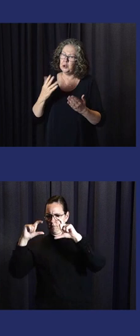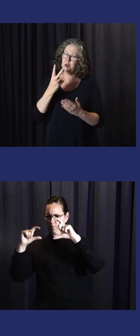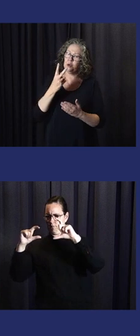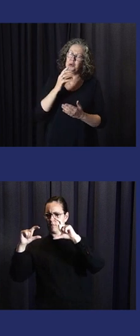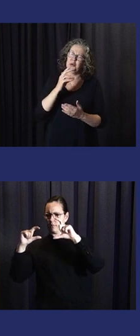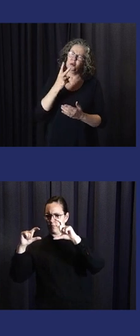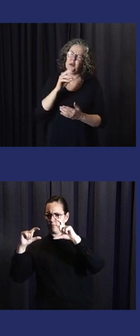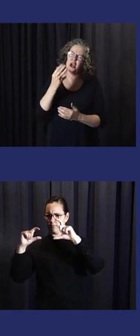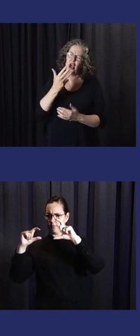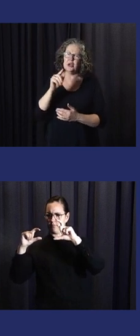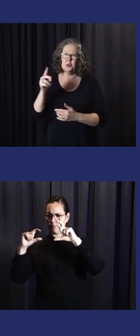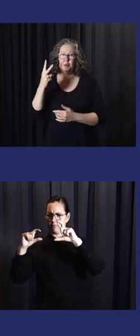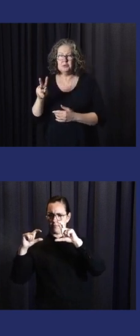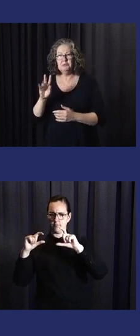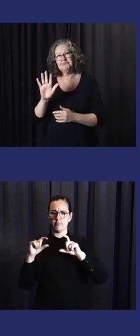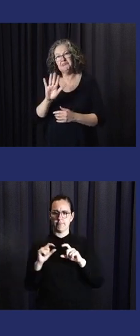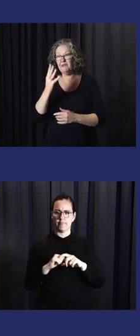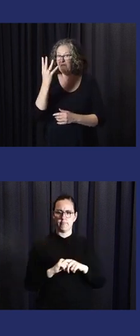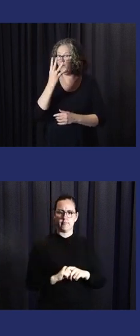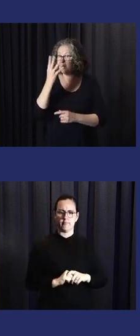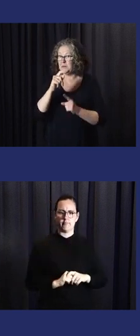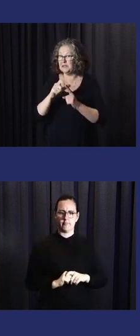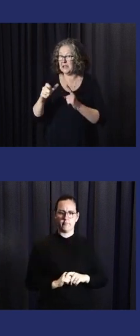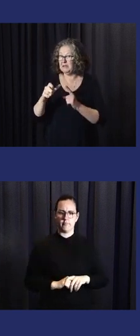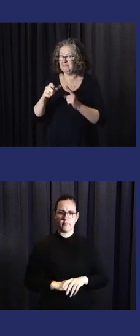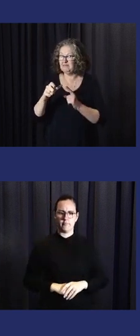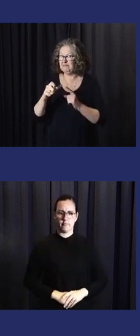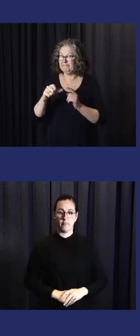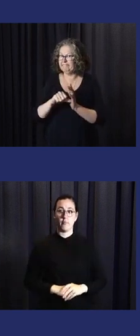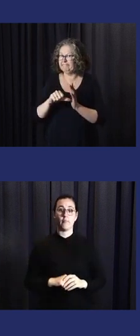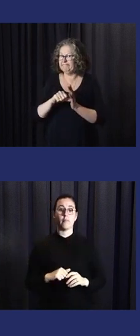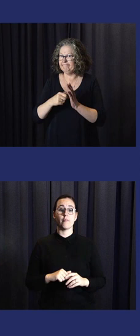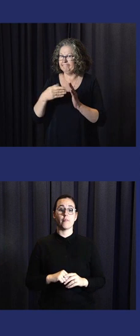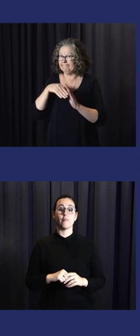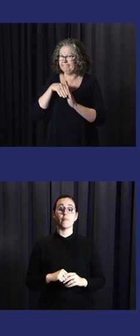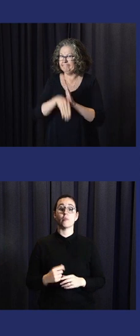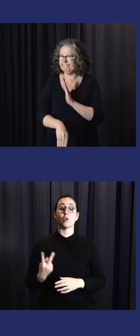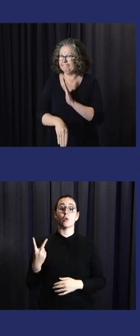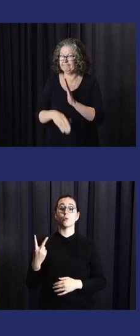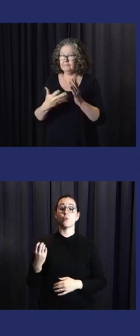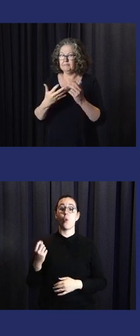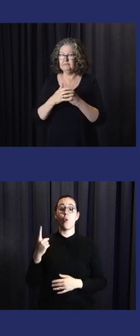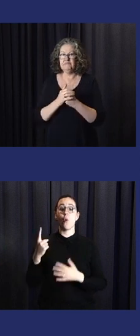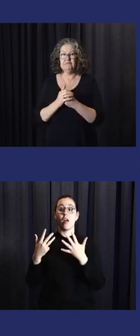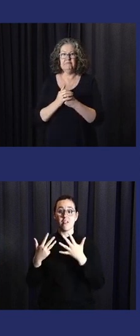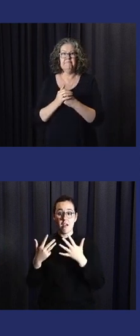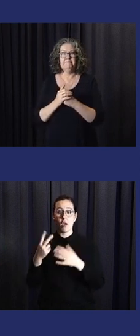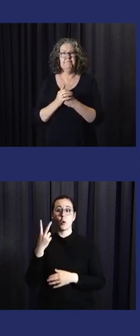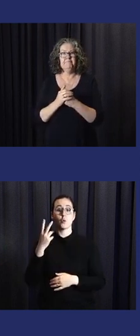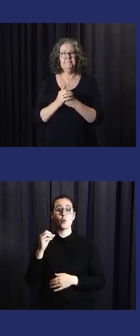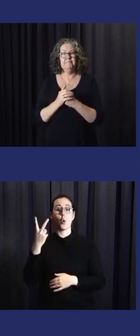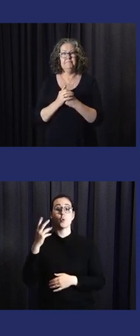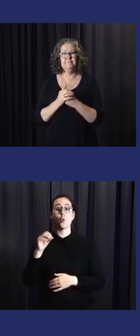cost for the right damage is in 2020 and 19 and 20 is about 14%.